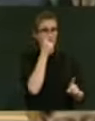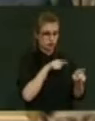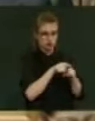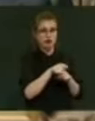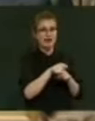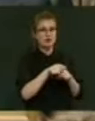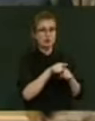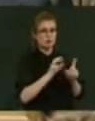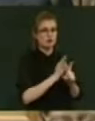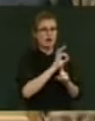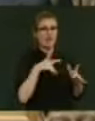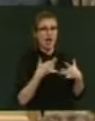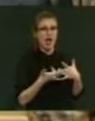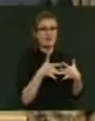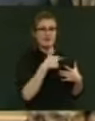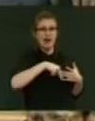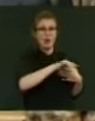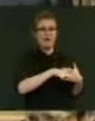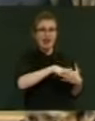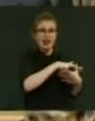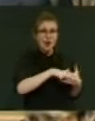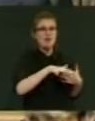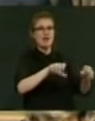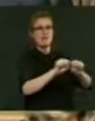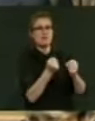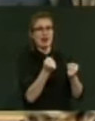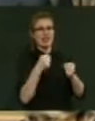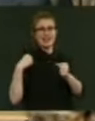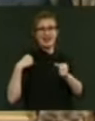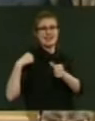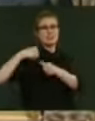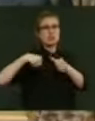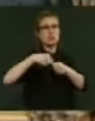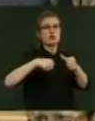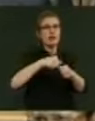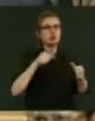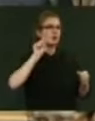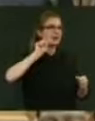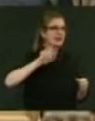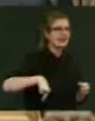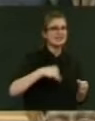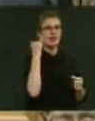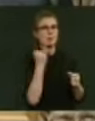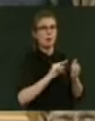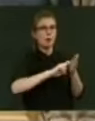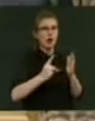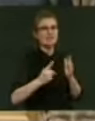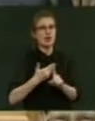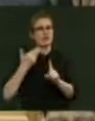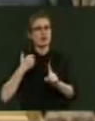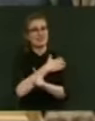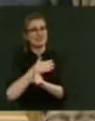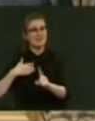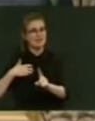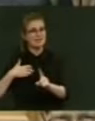intergenerational neglect and poor policy of previous governments that have failed abysmally, Mr Speaker, to improve the